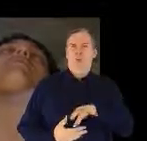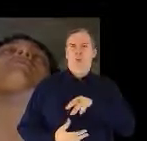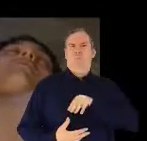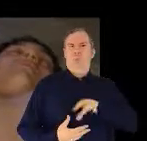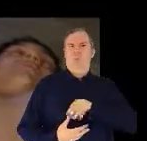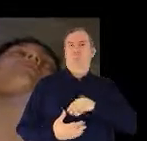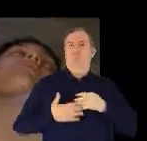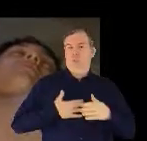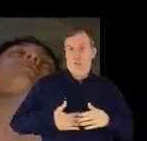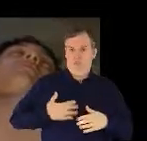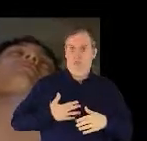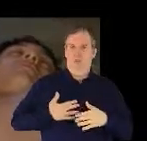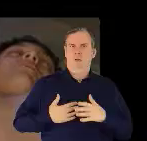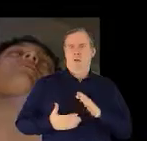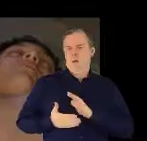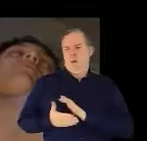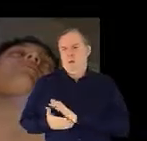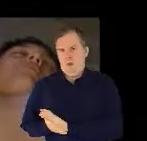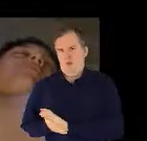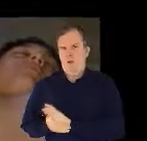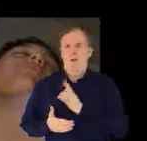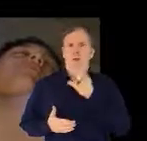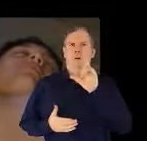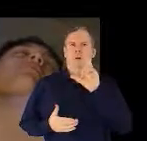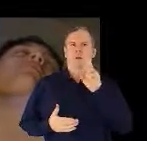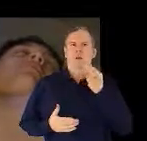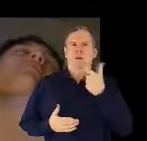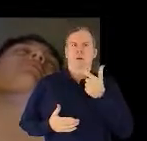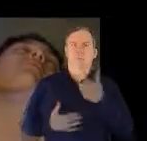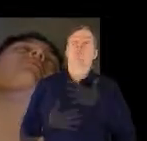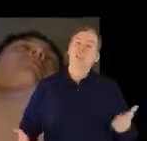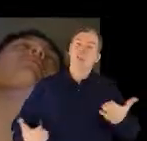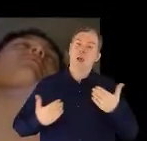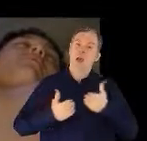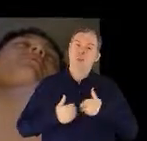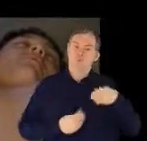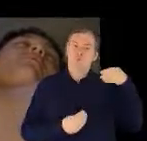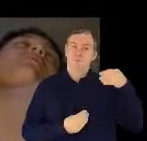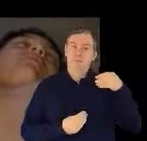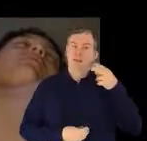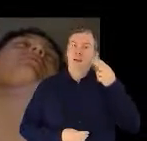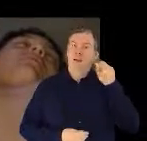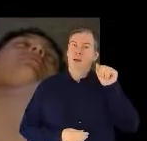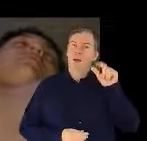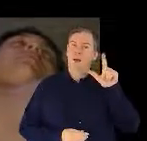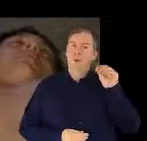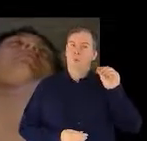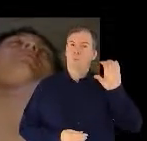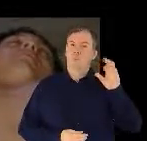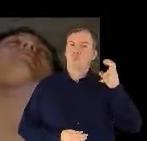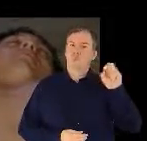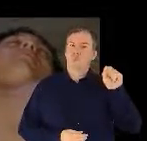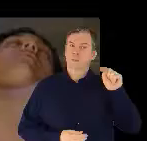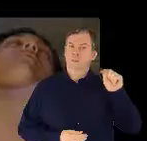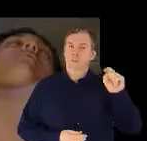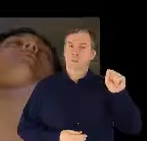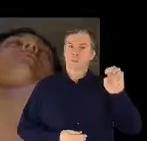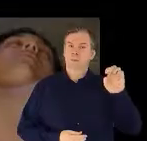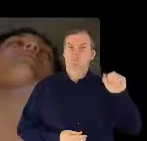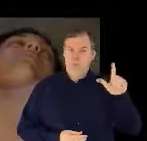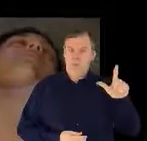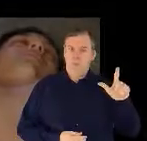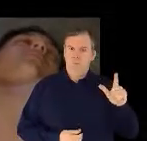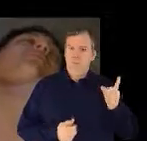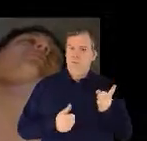exterior of the chest, and it begins to put pressure on the lung. In this case, I have my halo chest seal. Prior to putting the halo chest